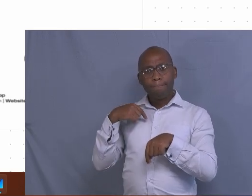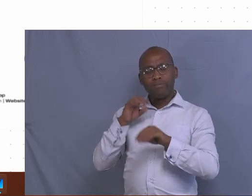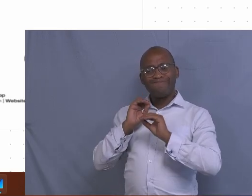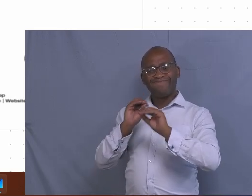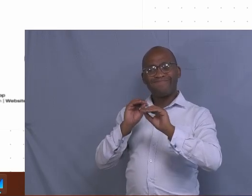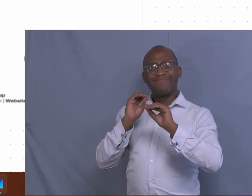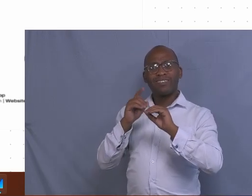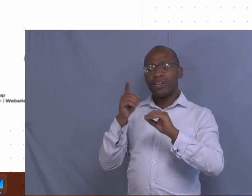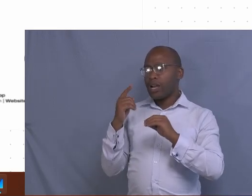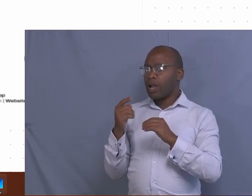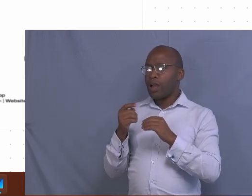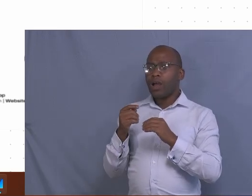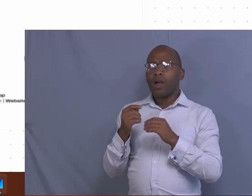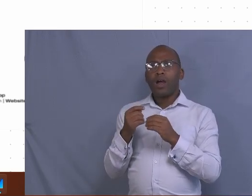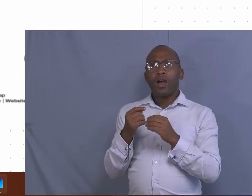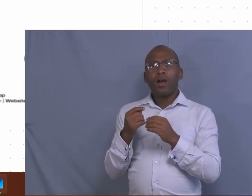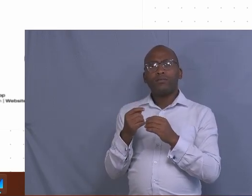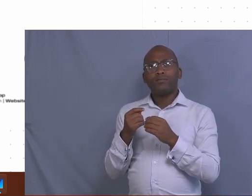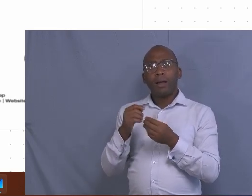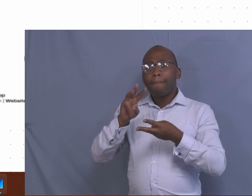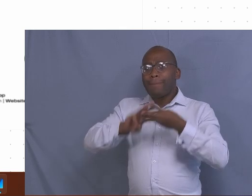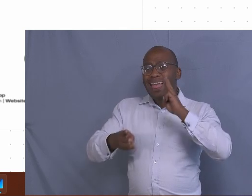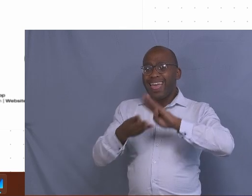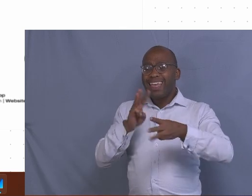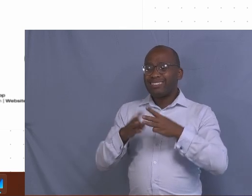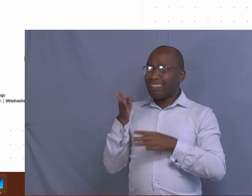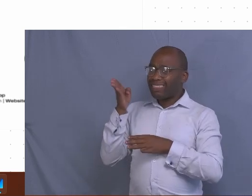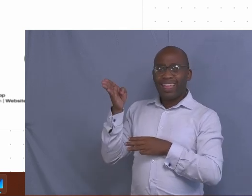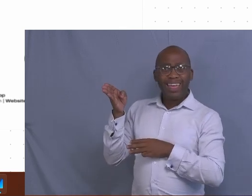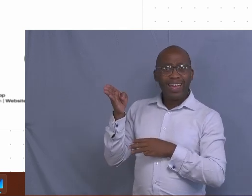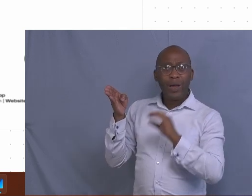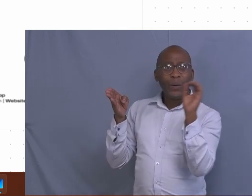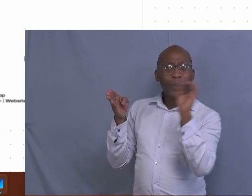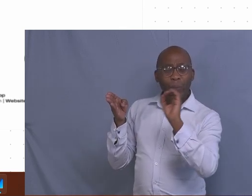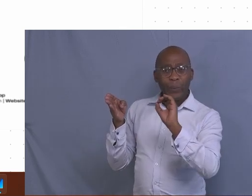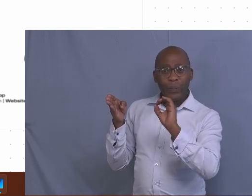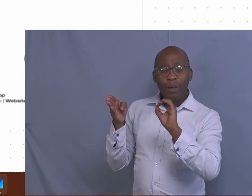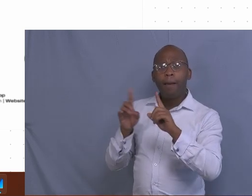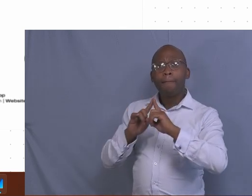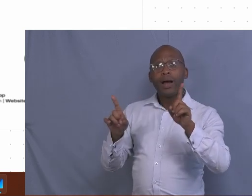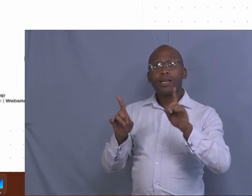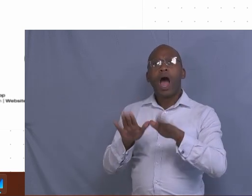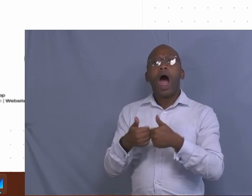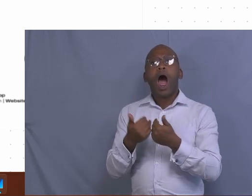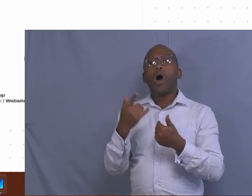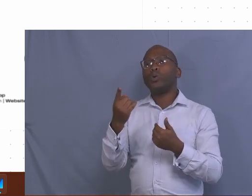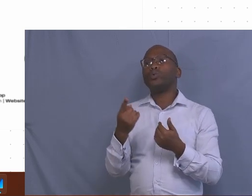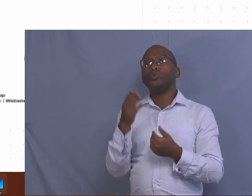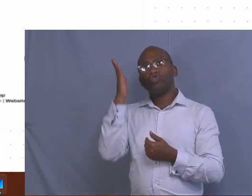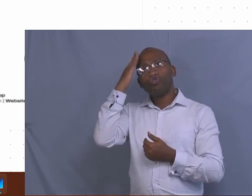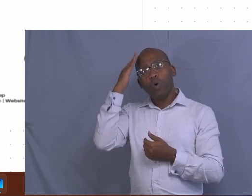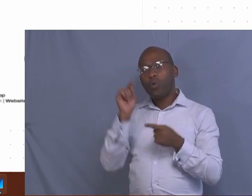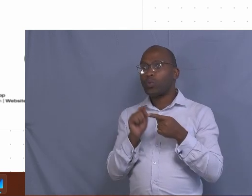here they are. That means these calculations, are based on those steps when you determine the carrying capacity.